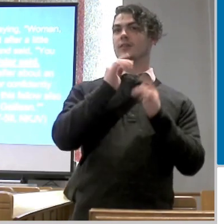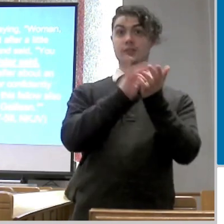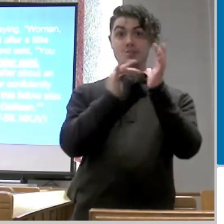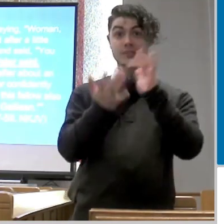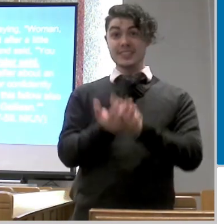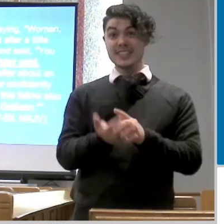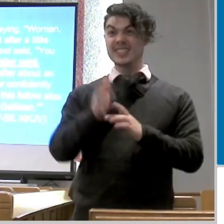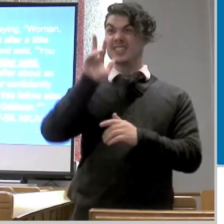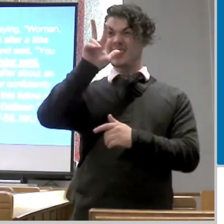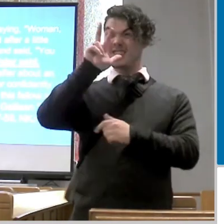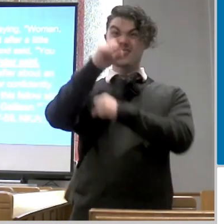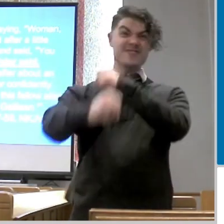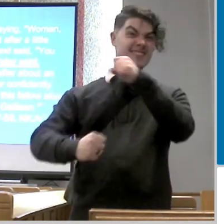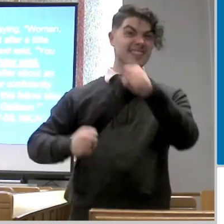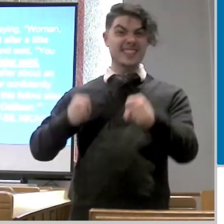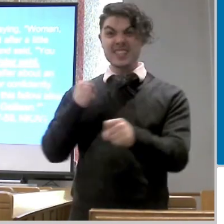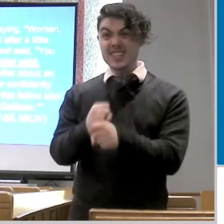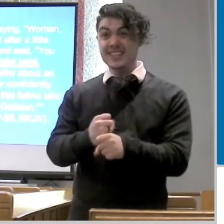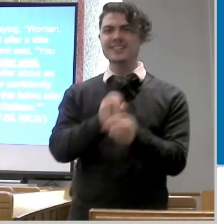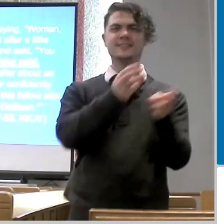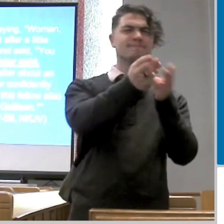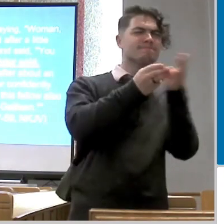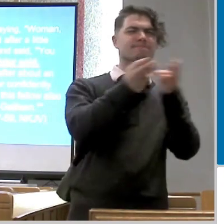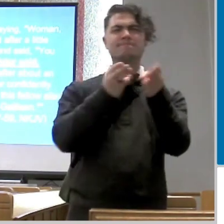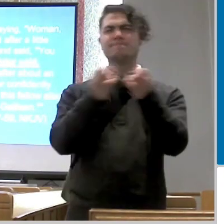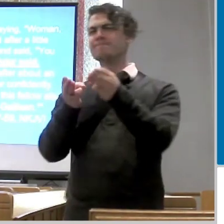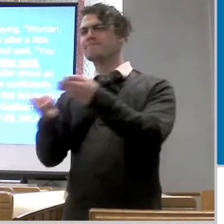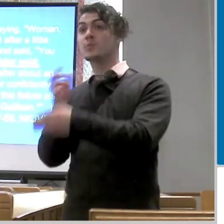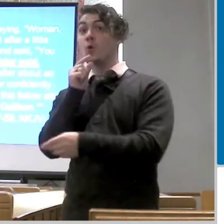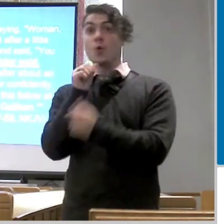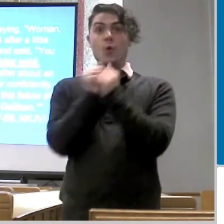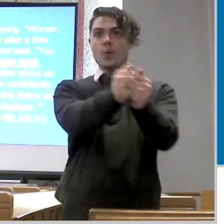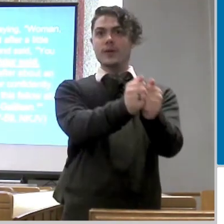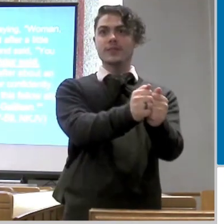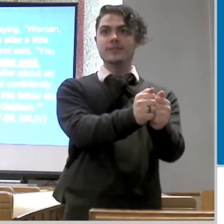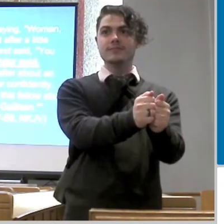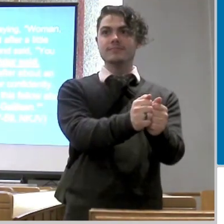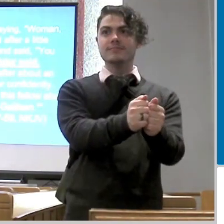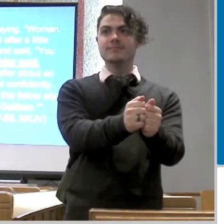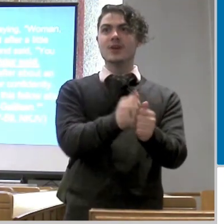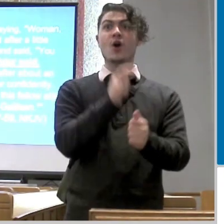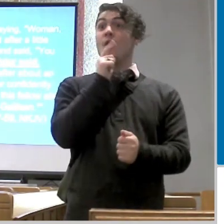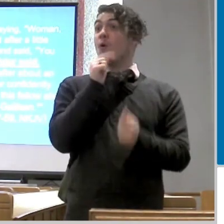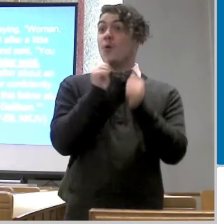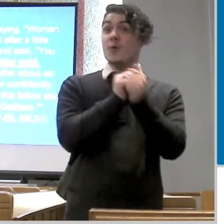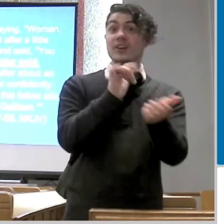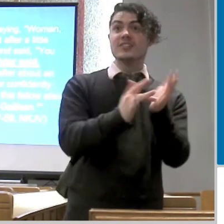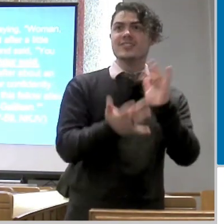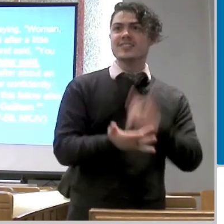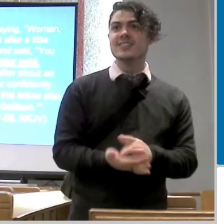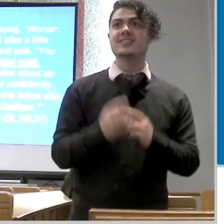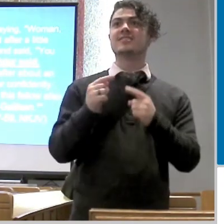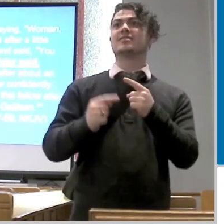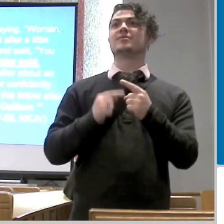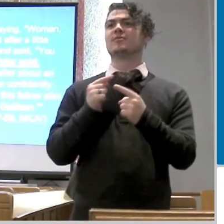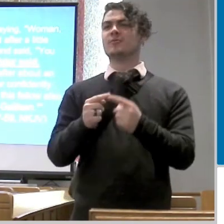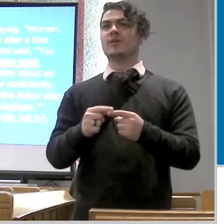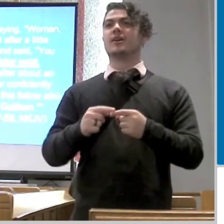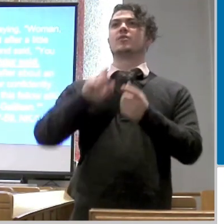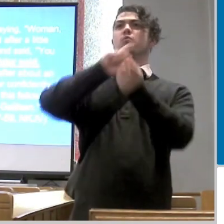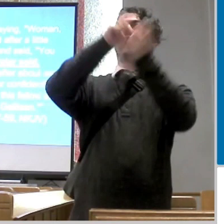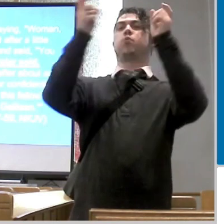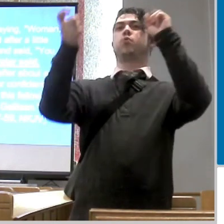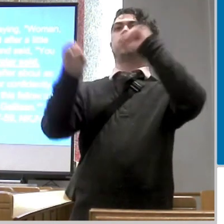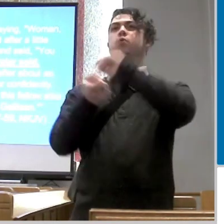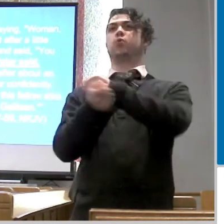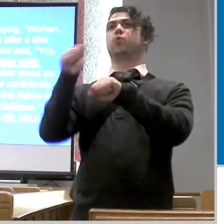who was with him for three years who was on the mount of when he transfigured who was with him when he was praying his heart